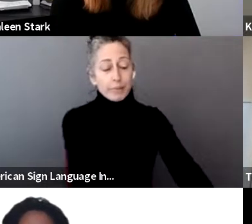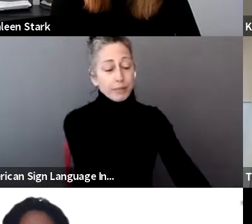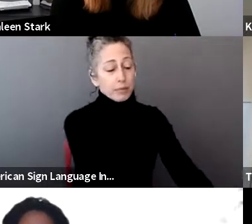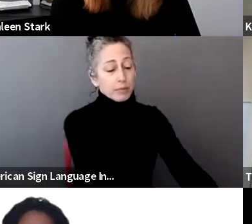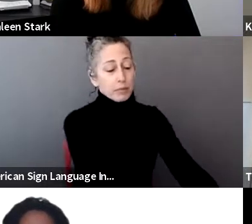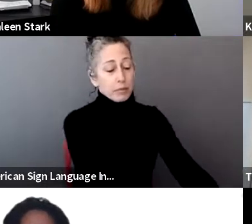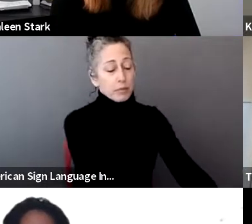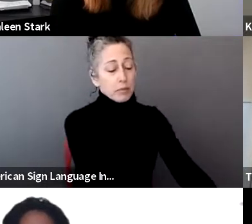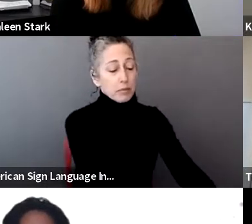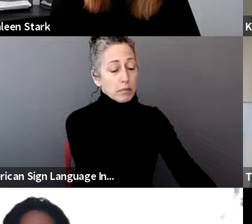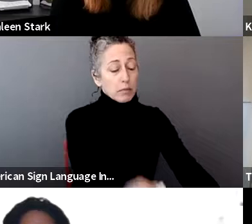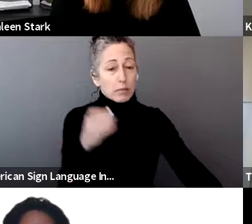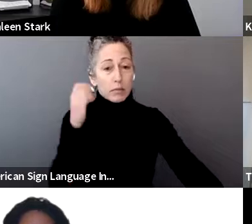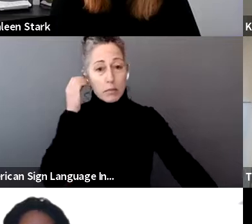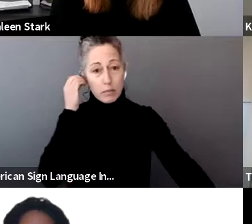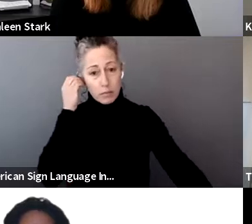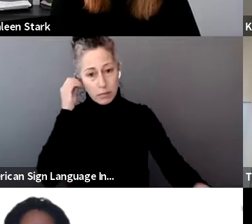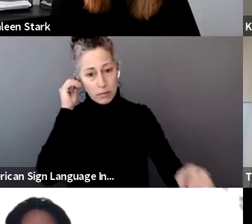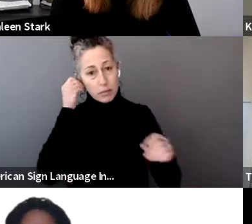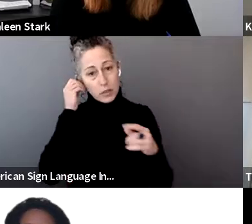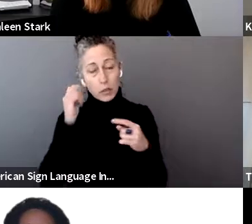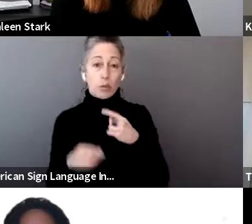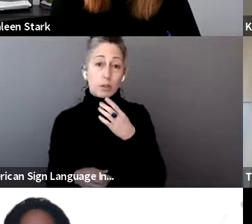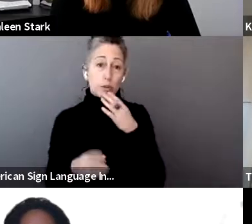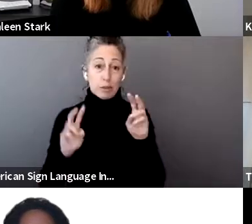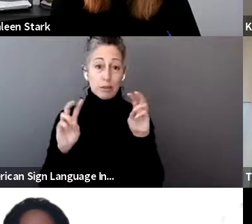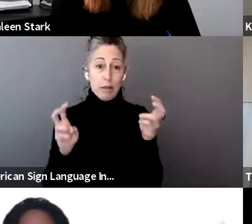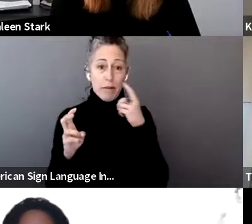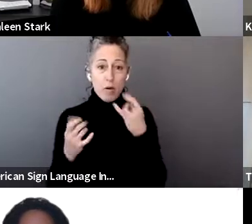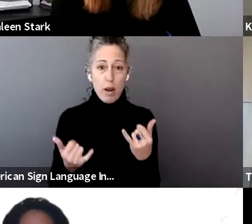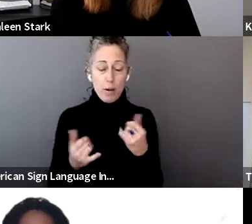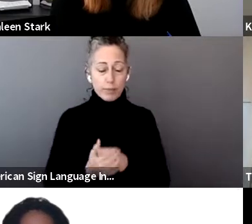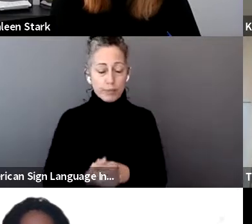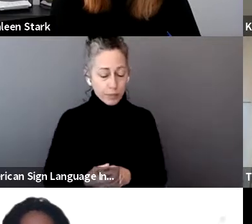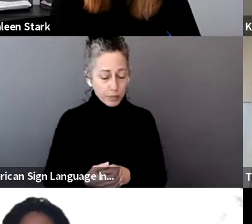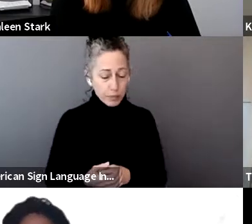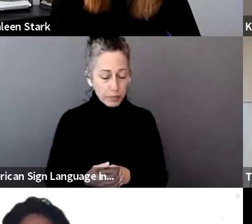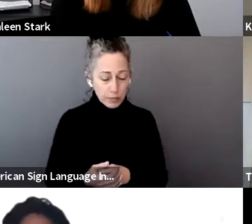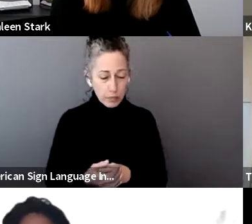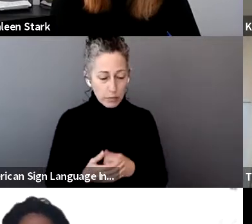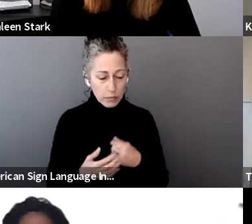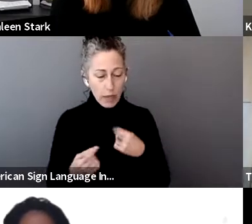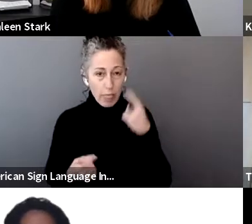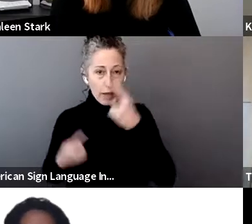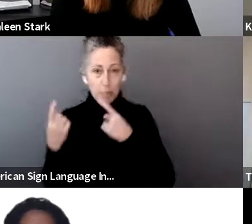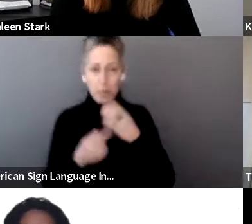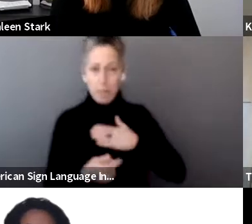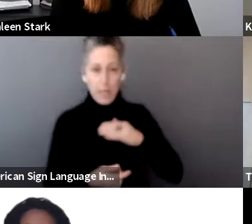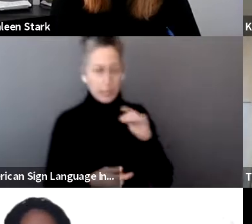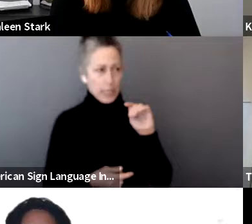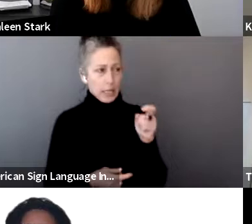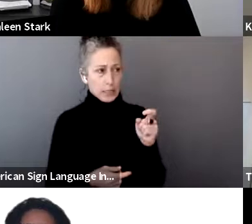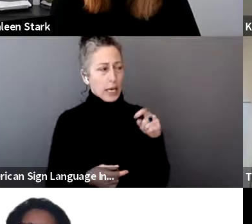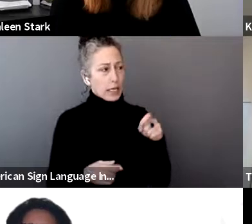is certainly an appropriate topic for us to discuss. When I think about fouling taxes, I